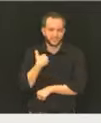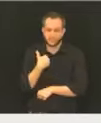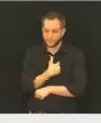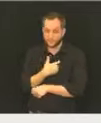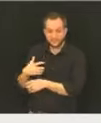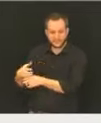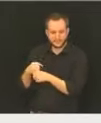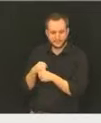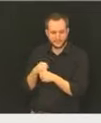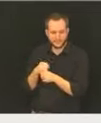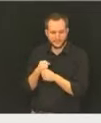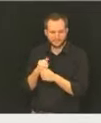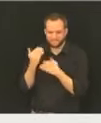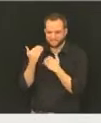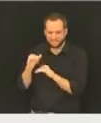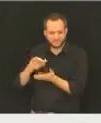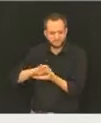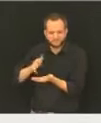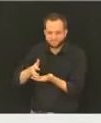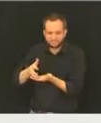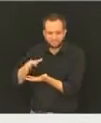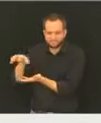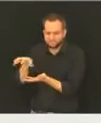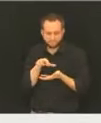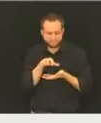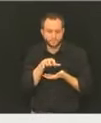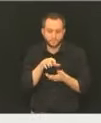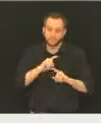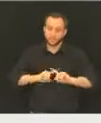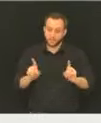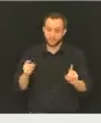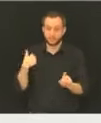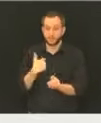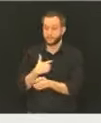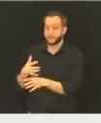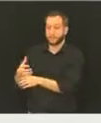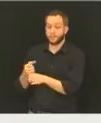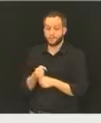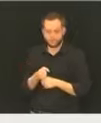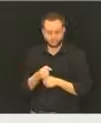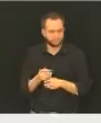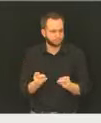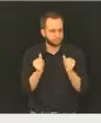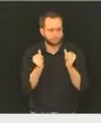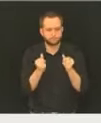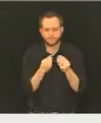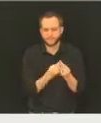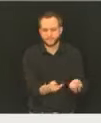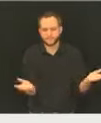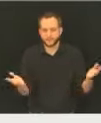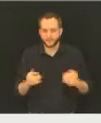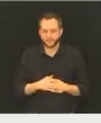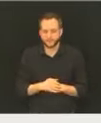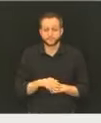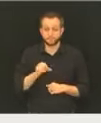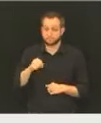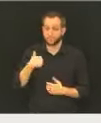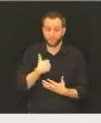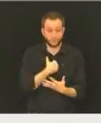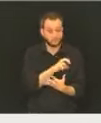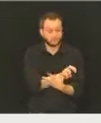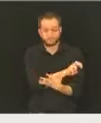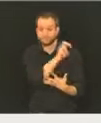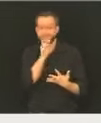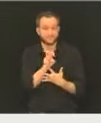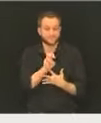But as soon as we receive them, we're giving them out. And so, even though we are moving into phase two, understand